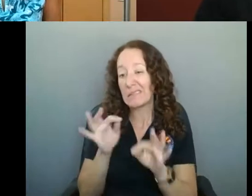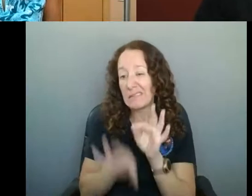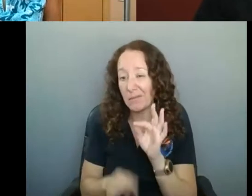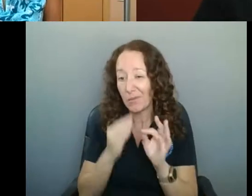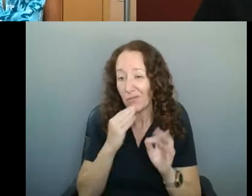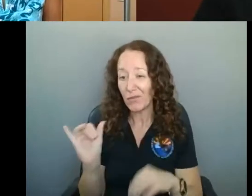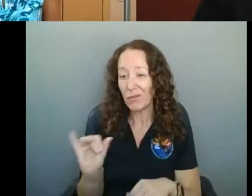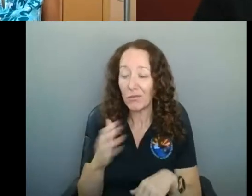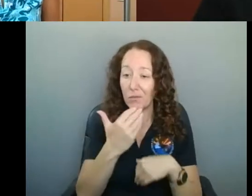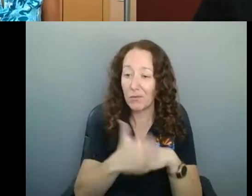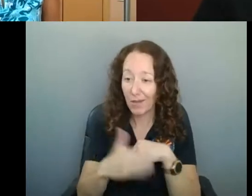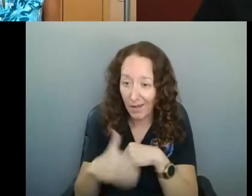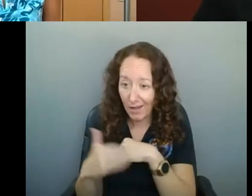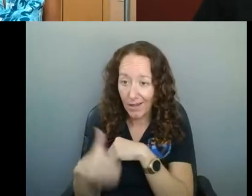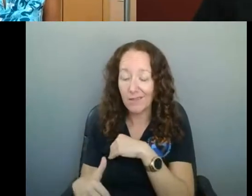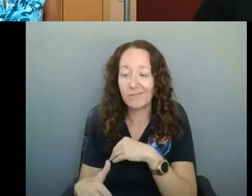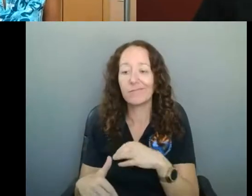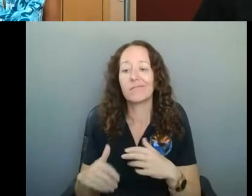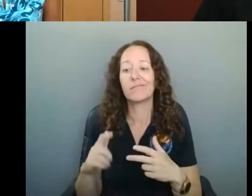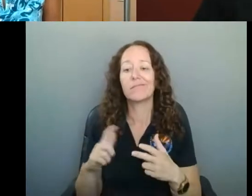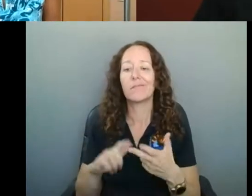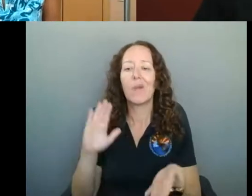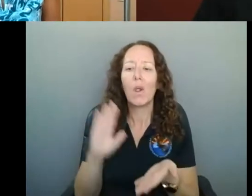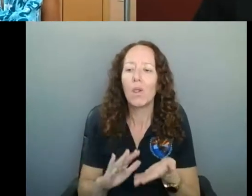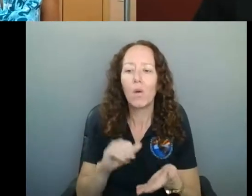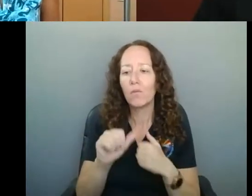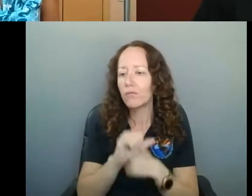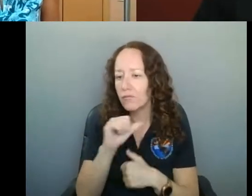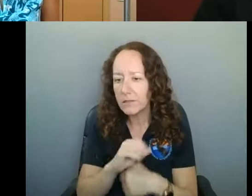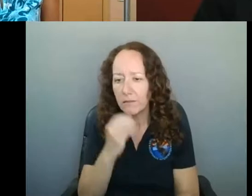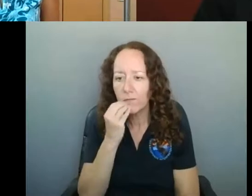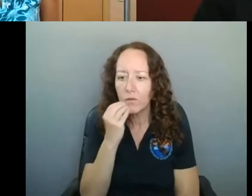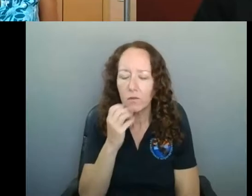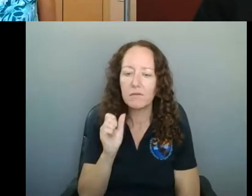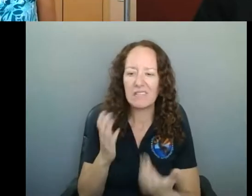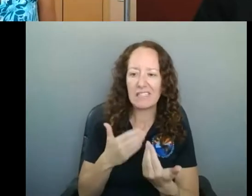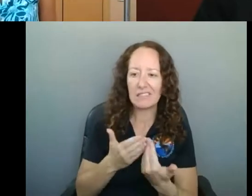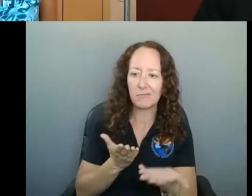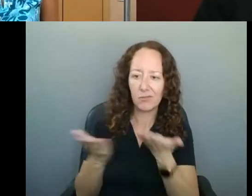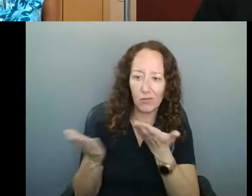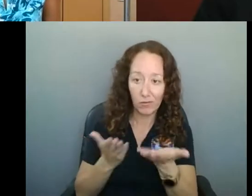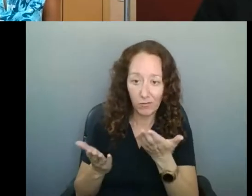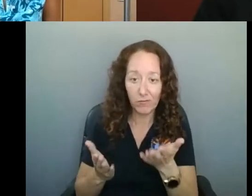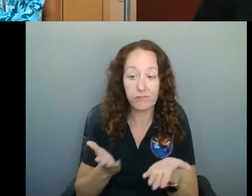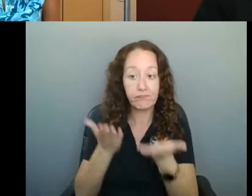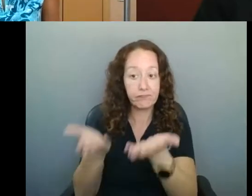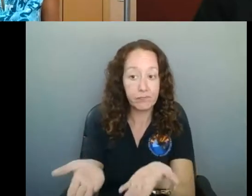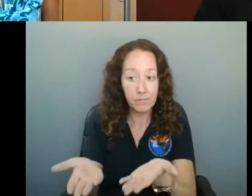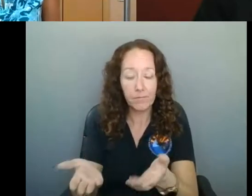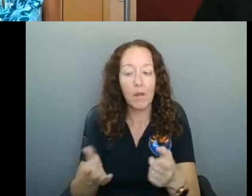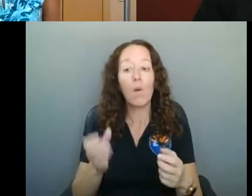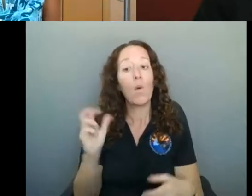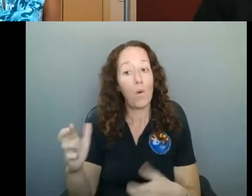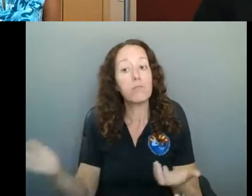other very low risk foods that people can serve. But you can also do more substantial partnership